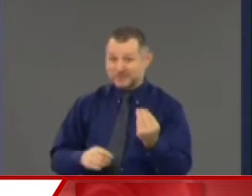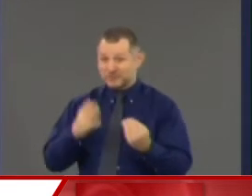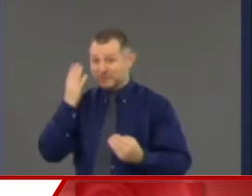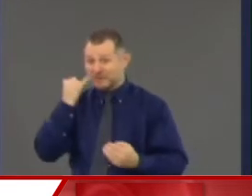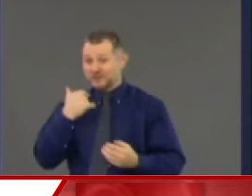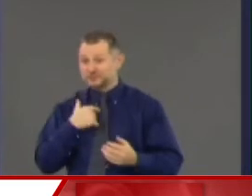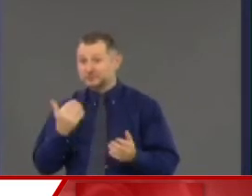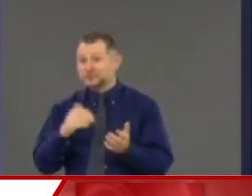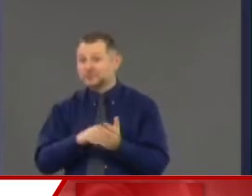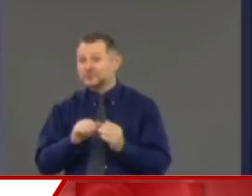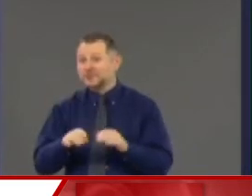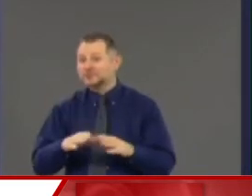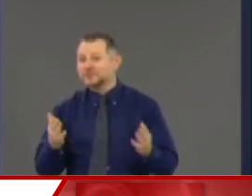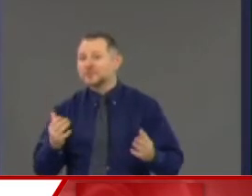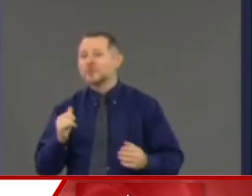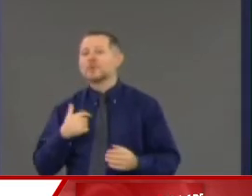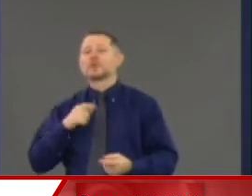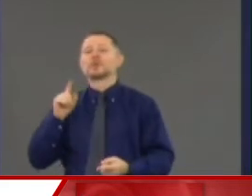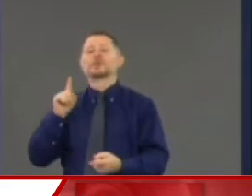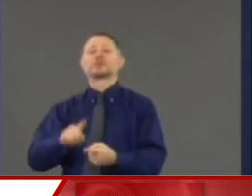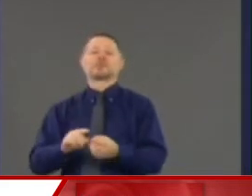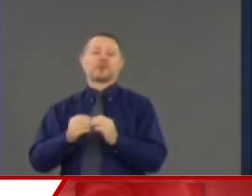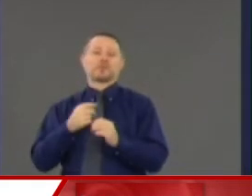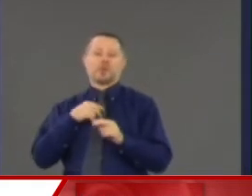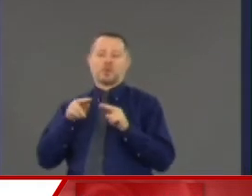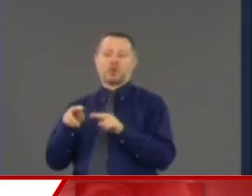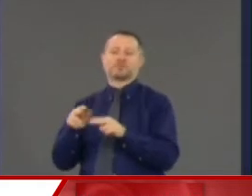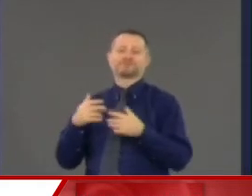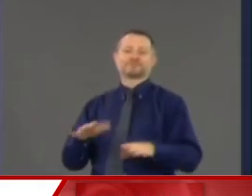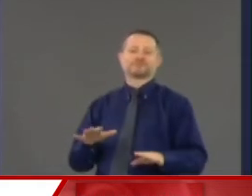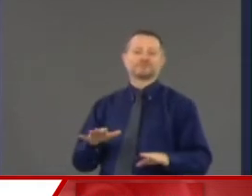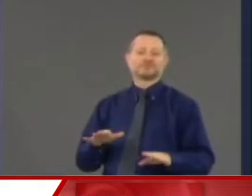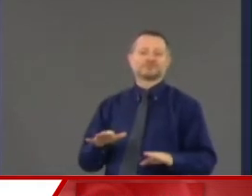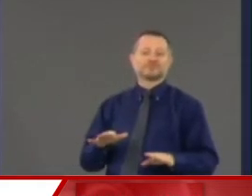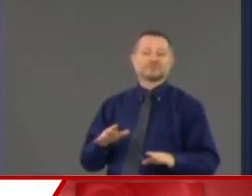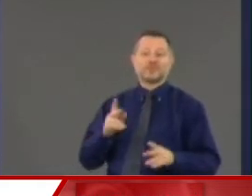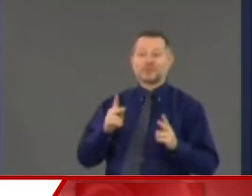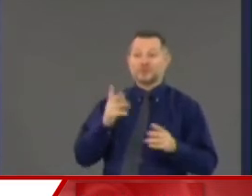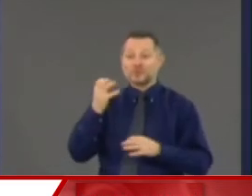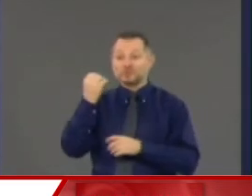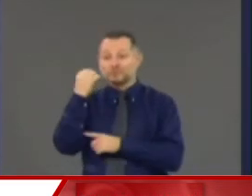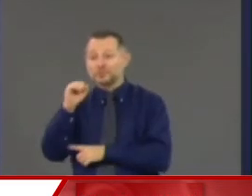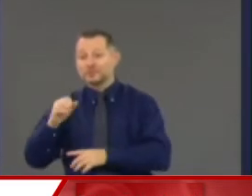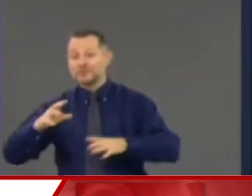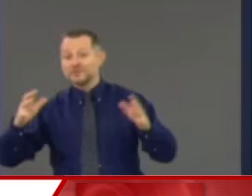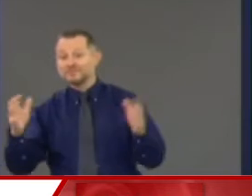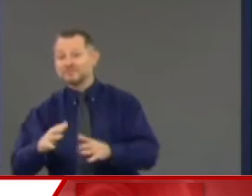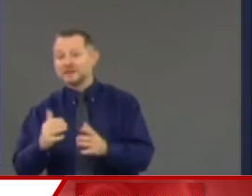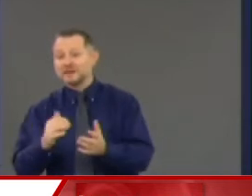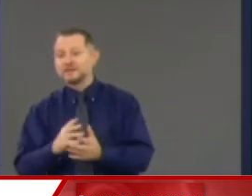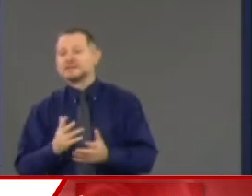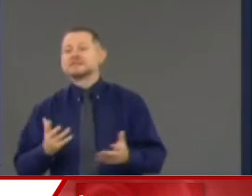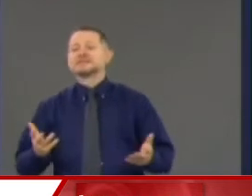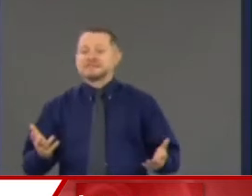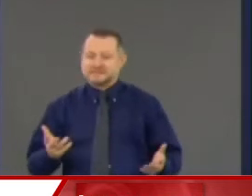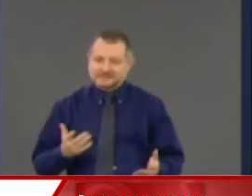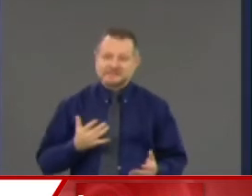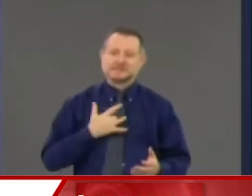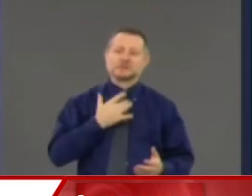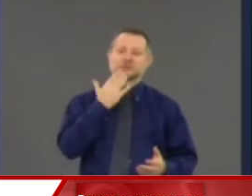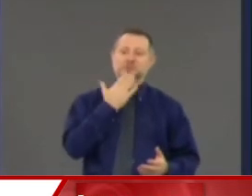If this had to happen, this was the best time for it to happen since